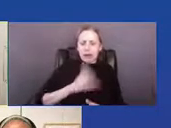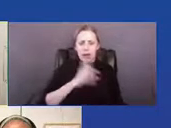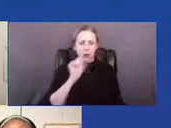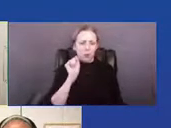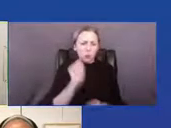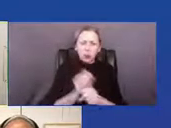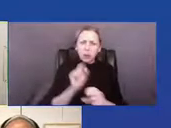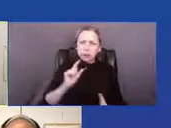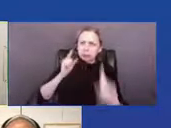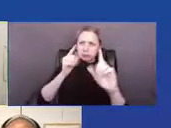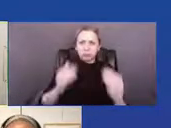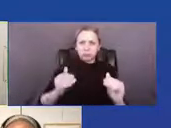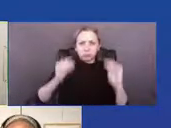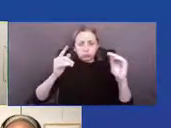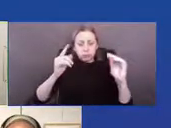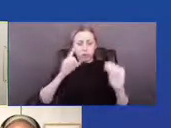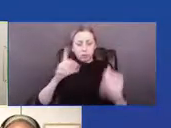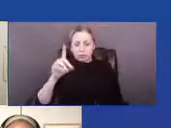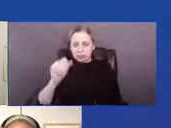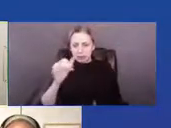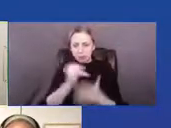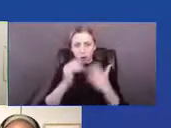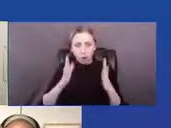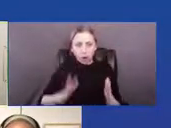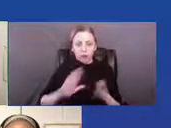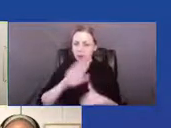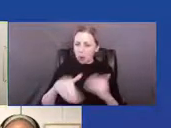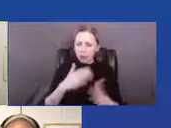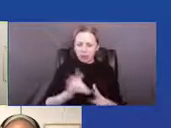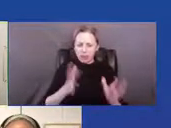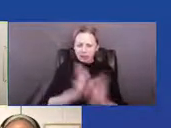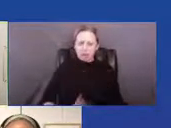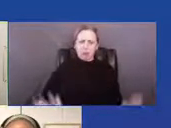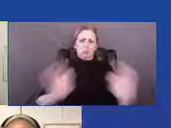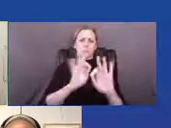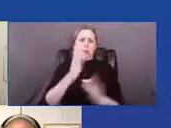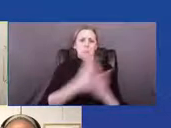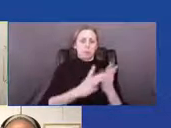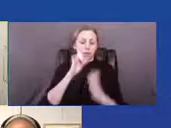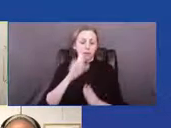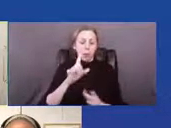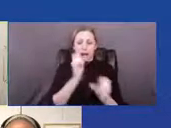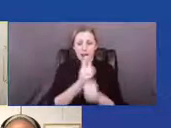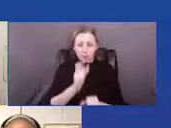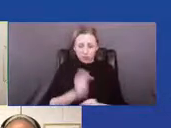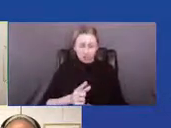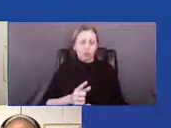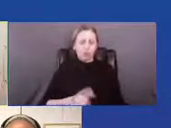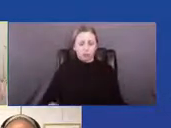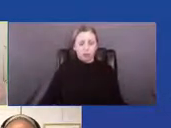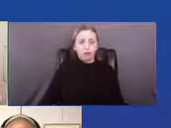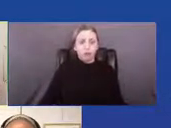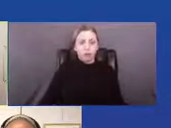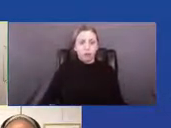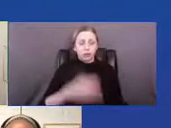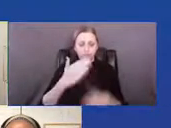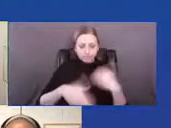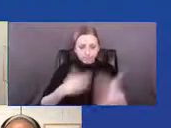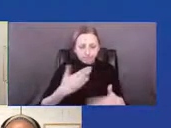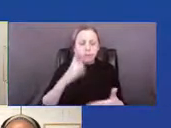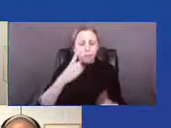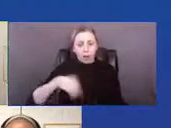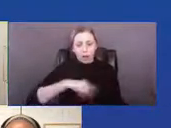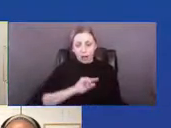artistry, and direction of disabled artists is a critical component of each year's in-person event. These priorities have